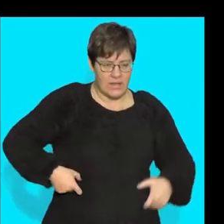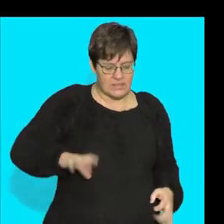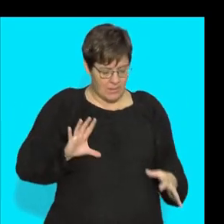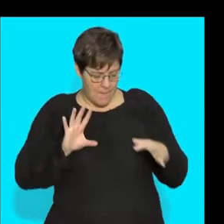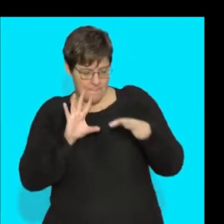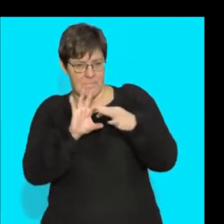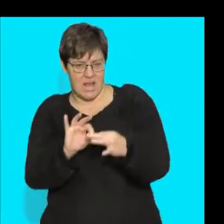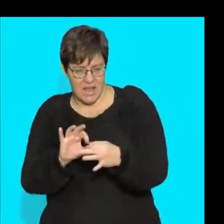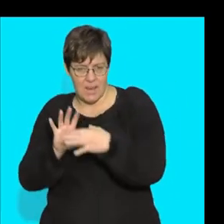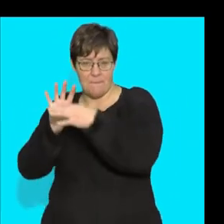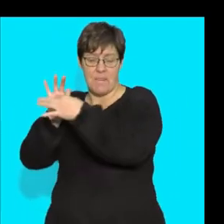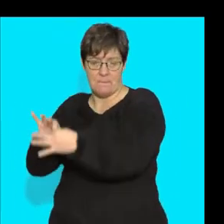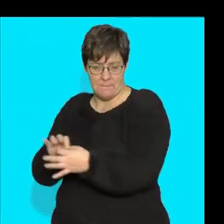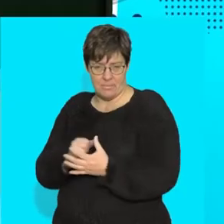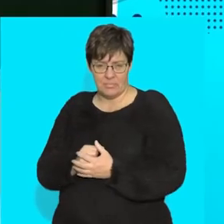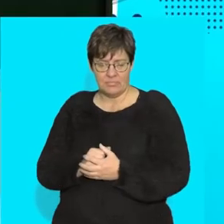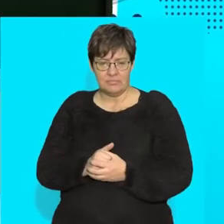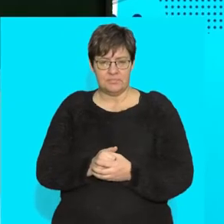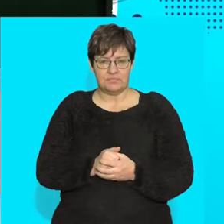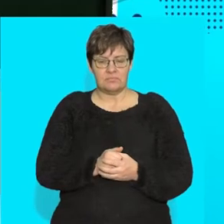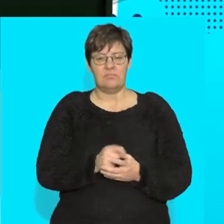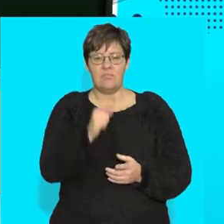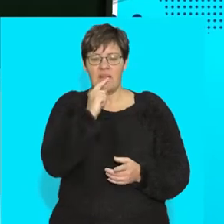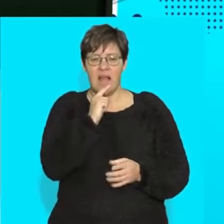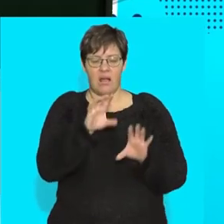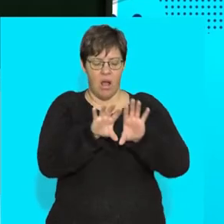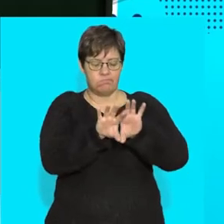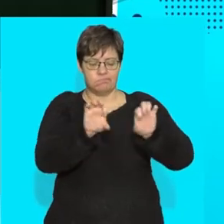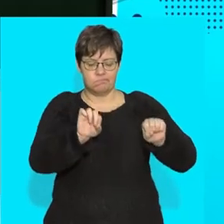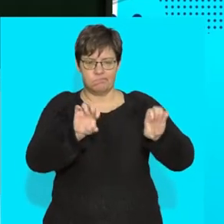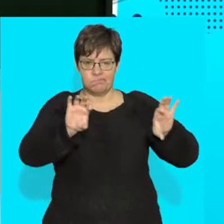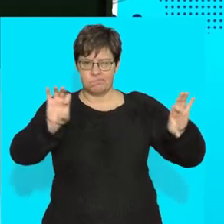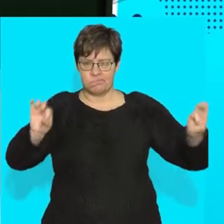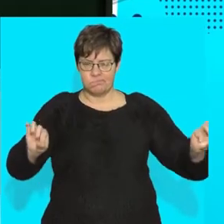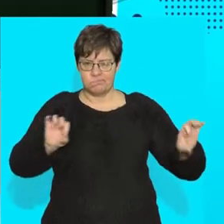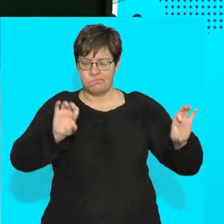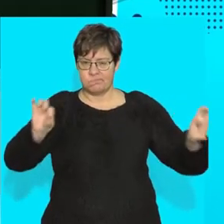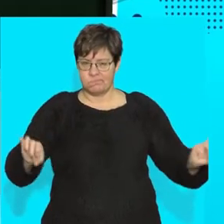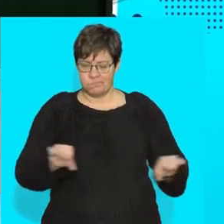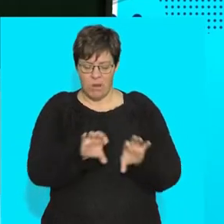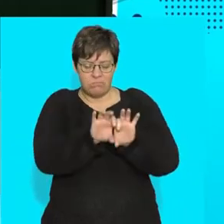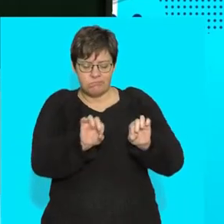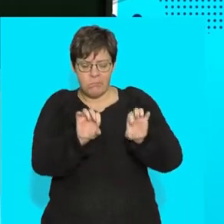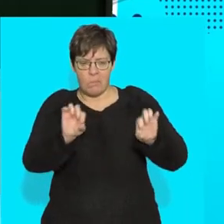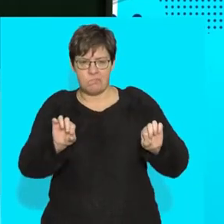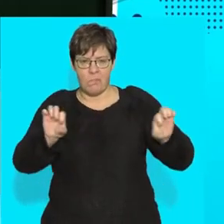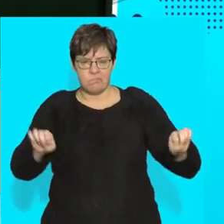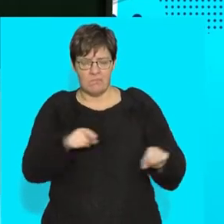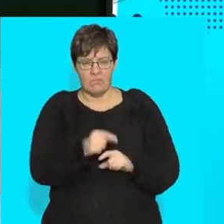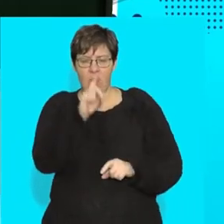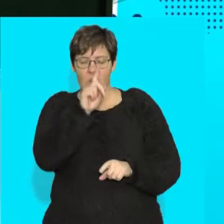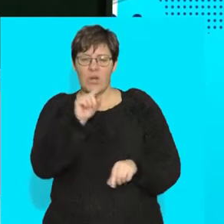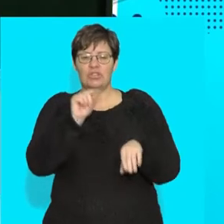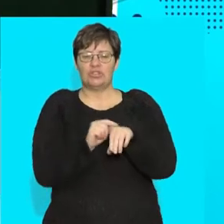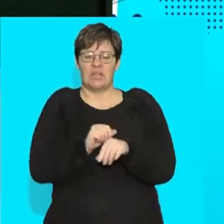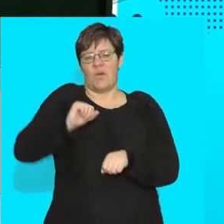Very often I talk to my class about this burrovos layer. What do I mean by burrovos layer? And if you look at your chicken wing